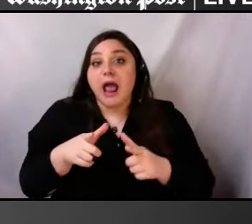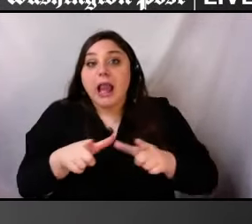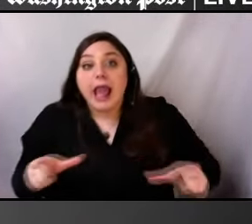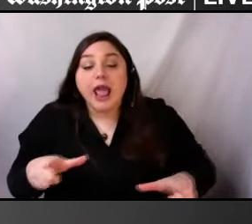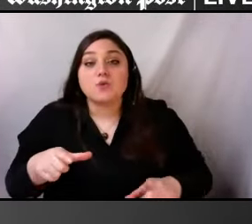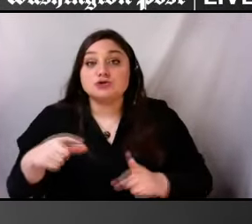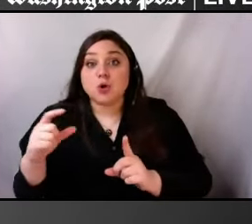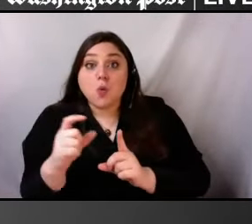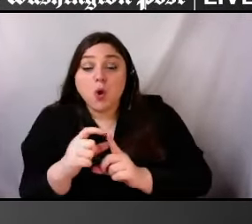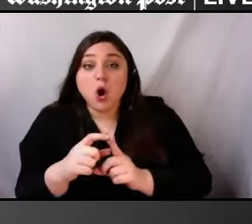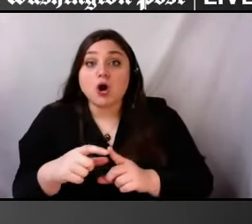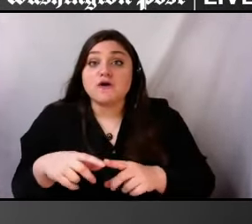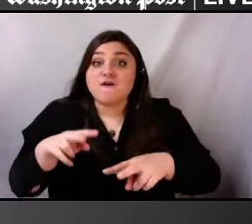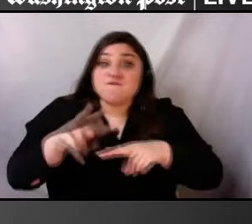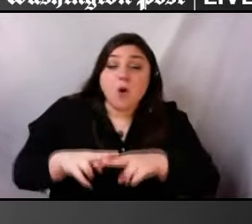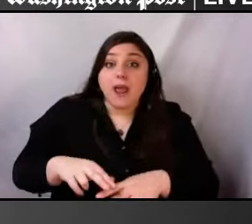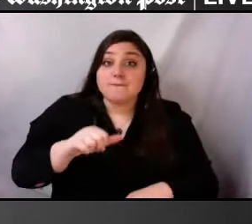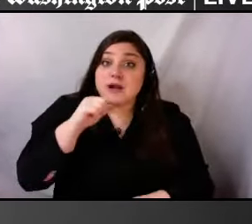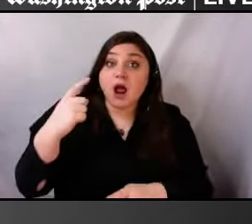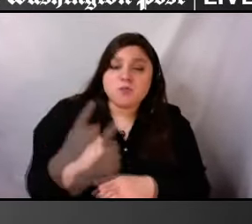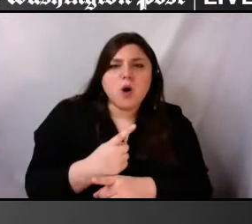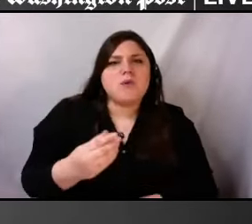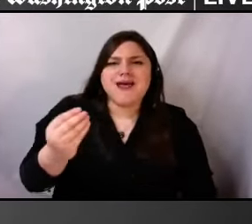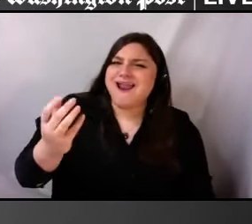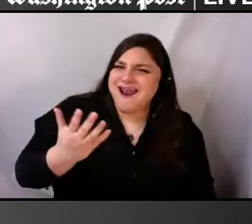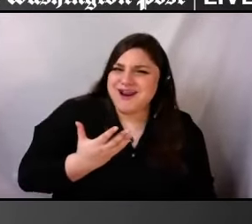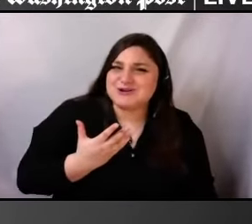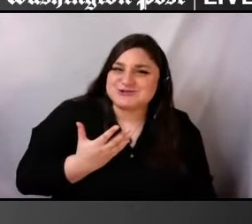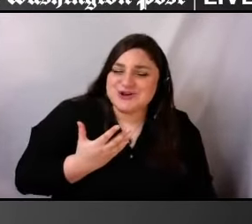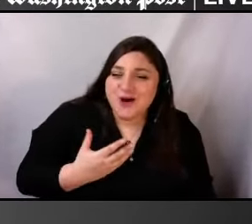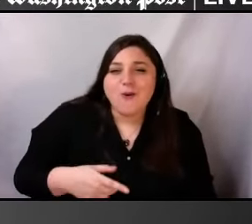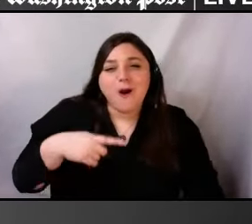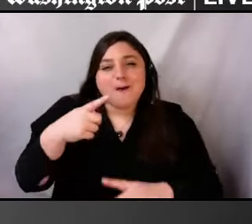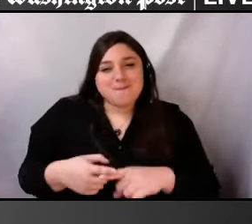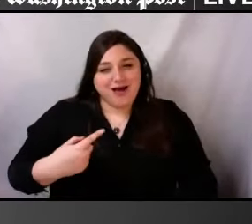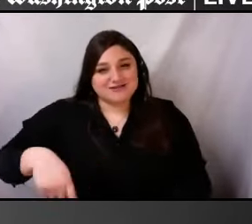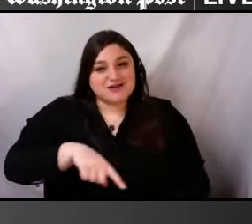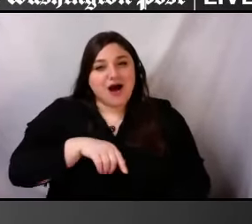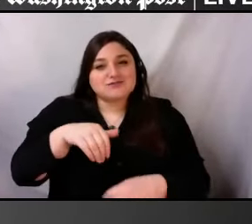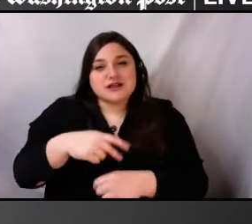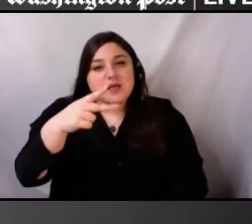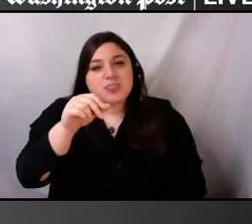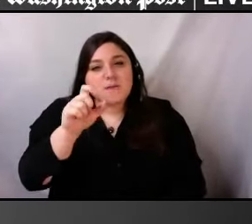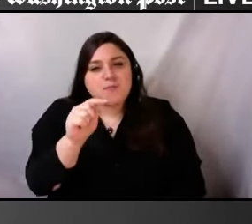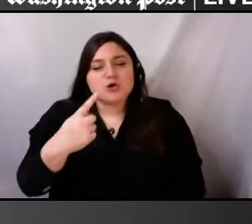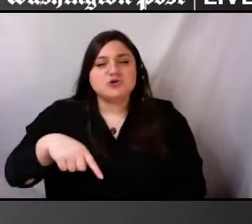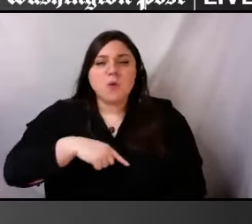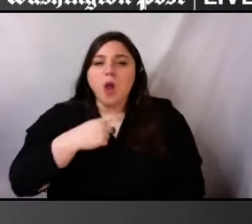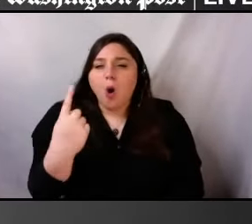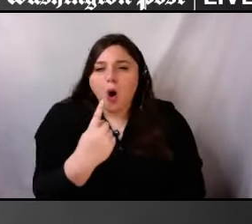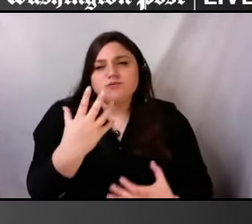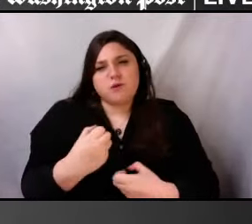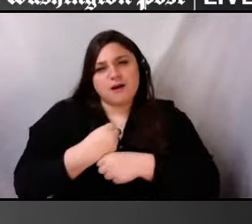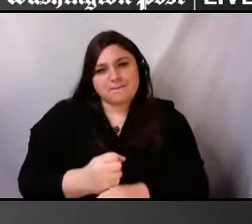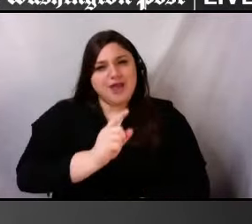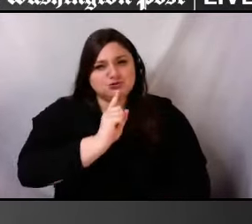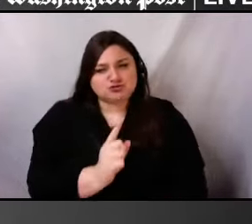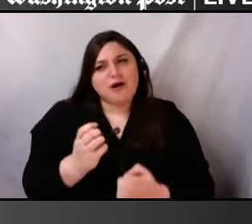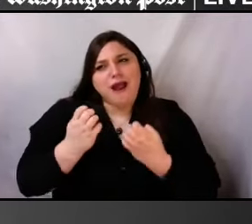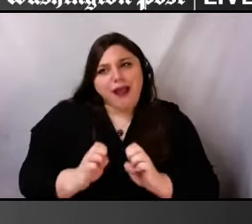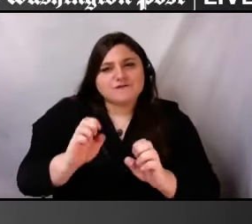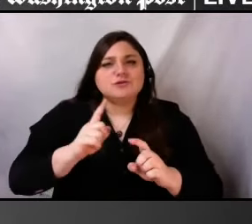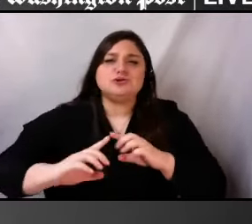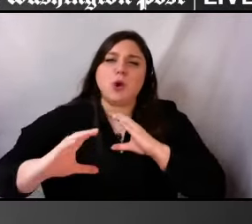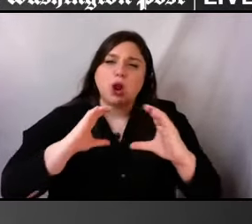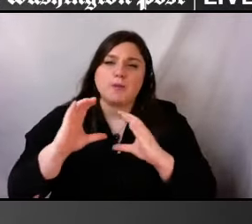And we at The Post are always wanting to learn about how to communicate properly and to be as inclusive as